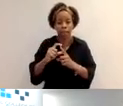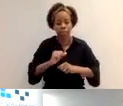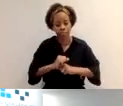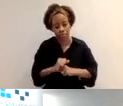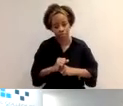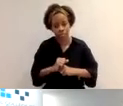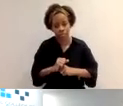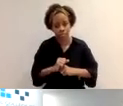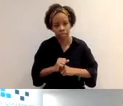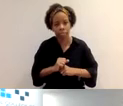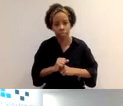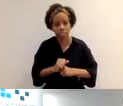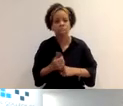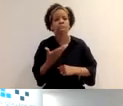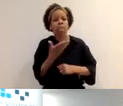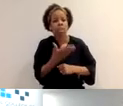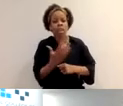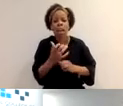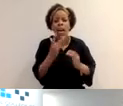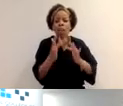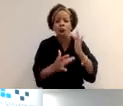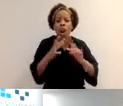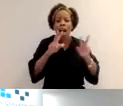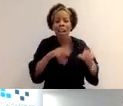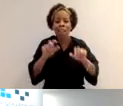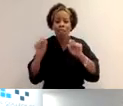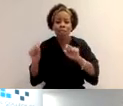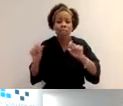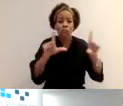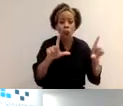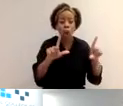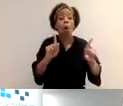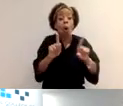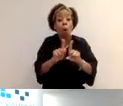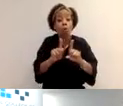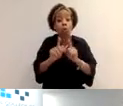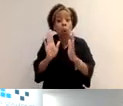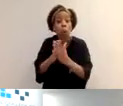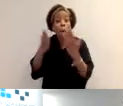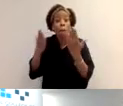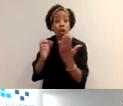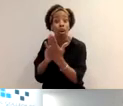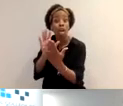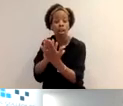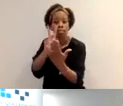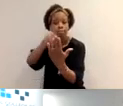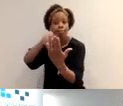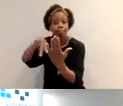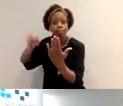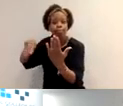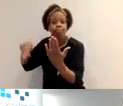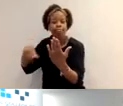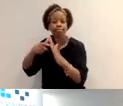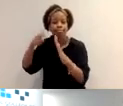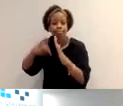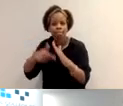have. If you are selected, our CBD and your registration booklet, which is really useful that has all those activities I spoke about as well. And we also